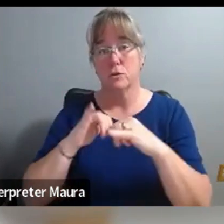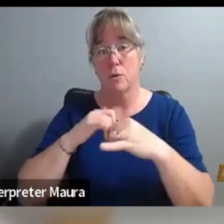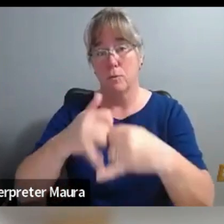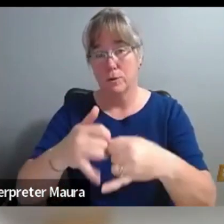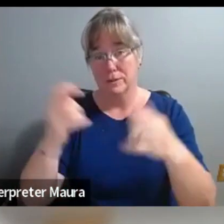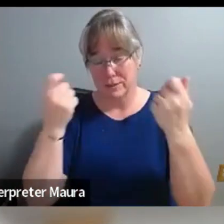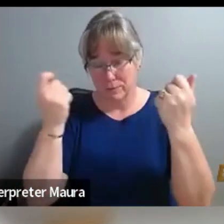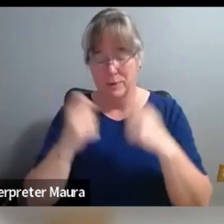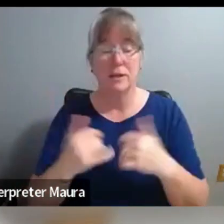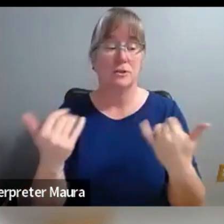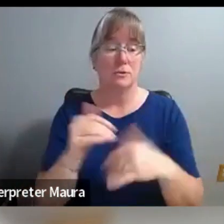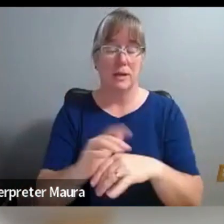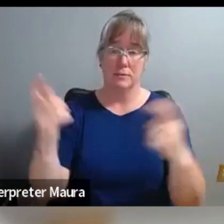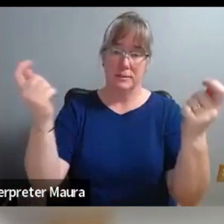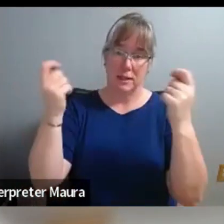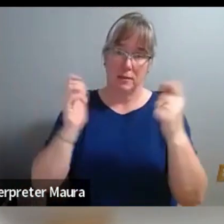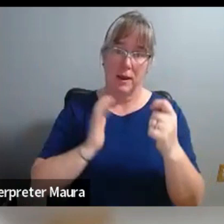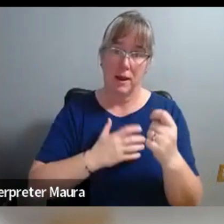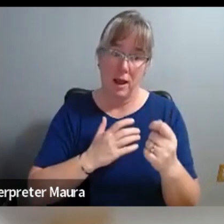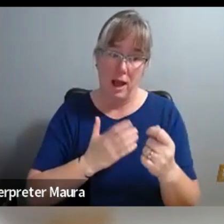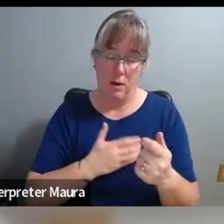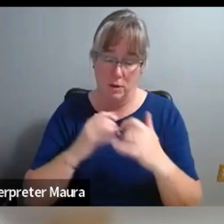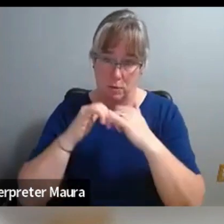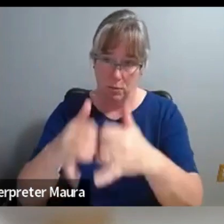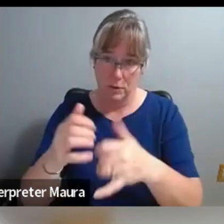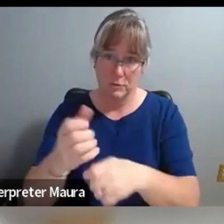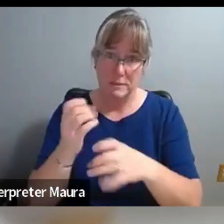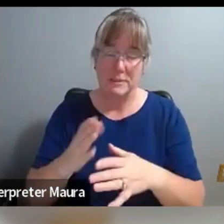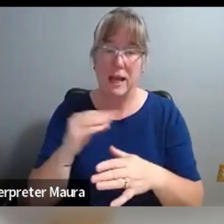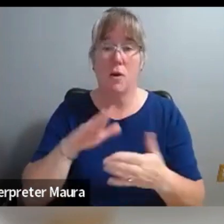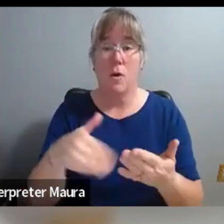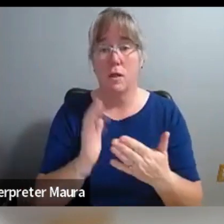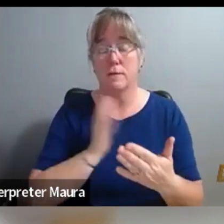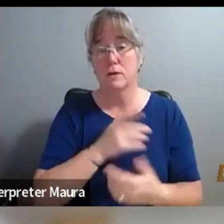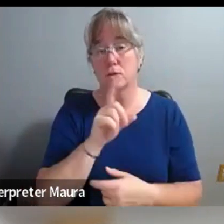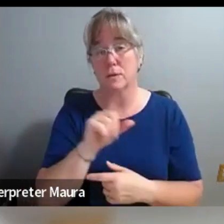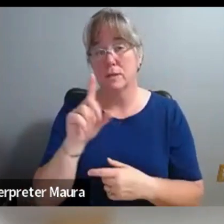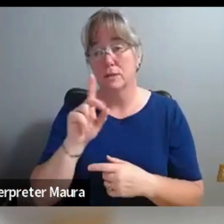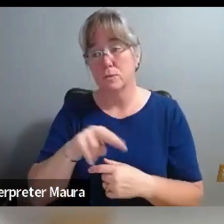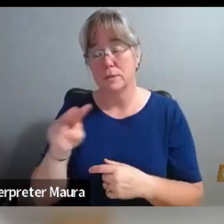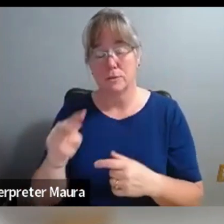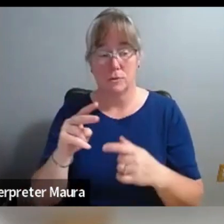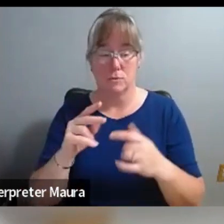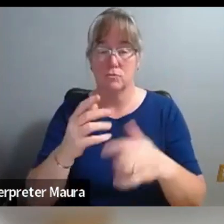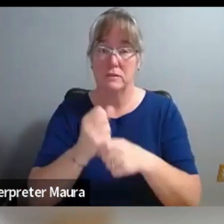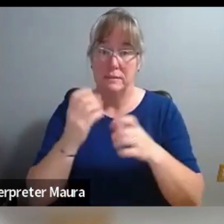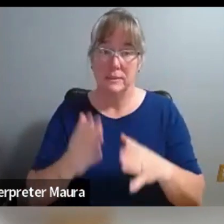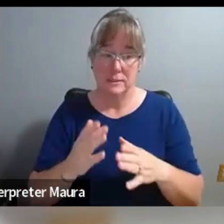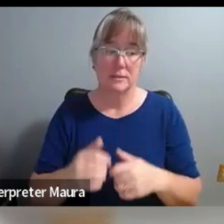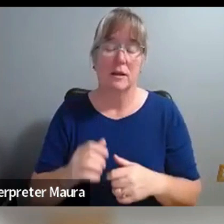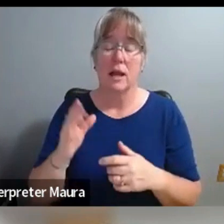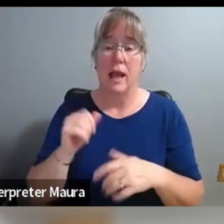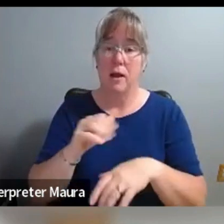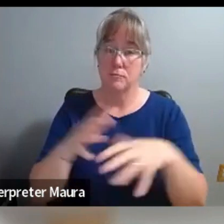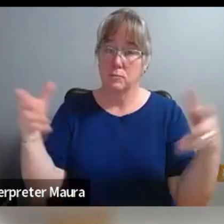celebrate today's recipient and all of our 2022 honorees through events that bring together their peers in the museum community, their staff and colleagues,